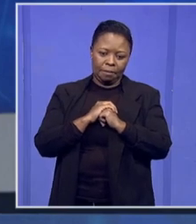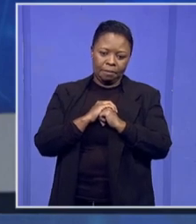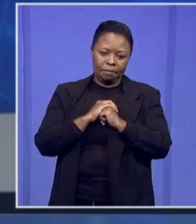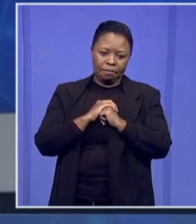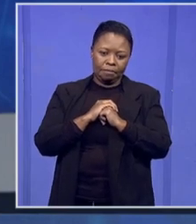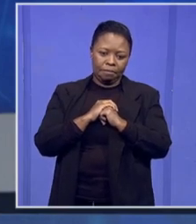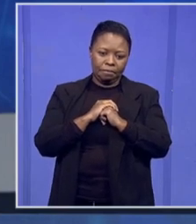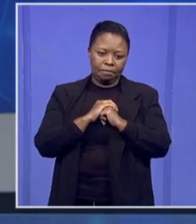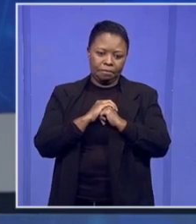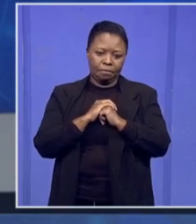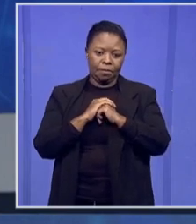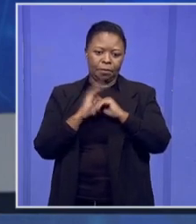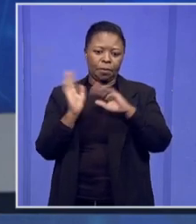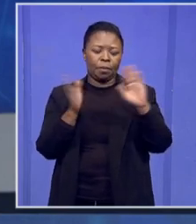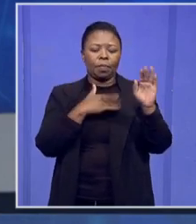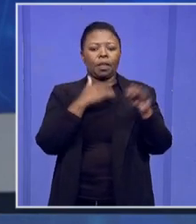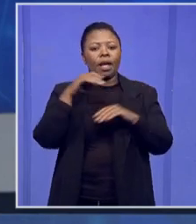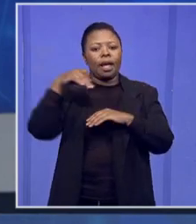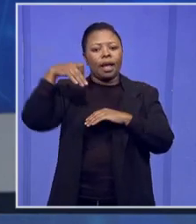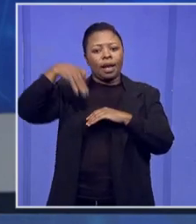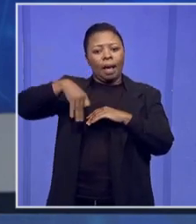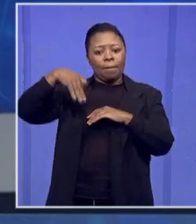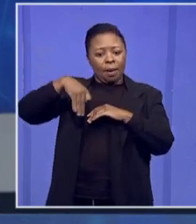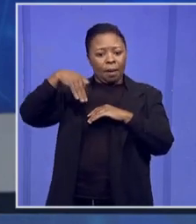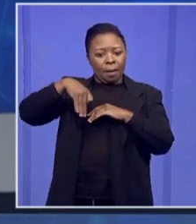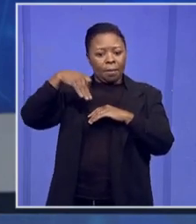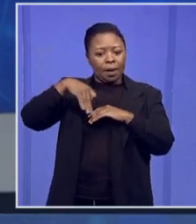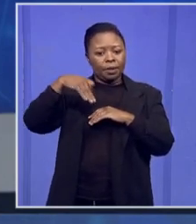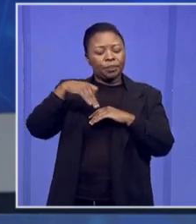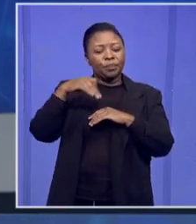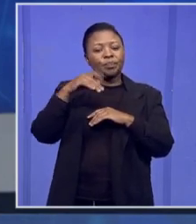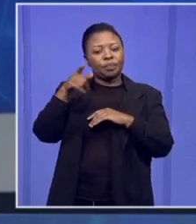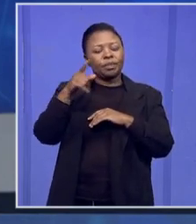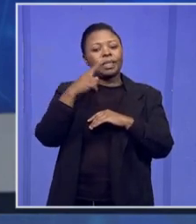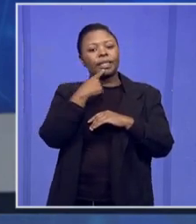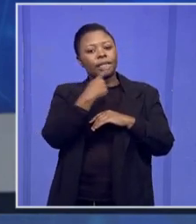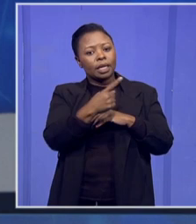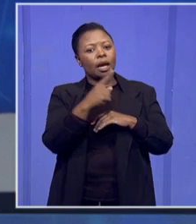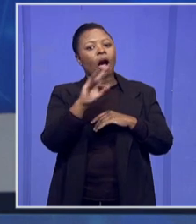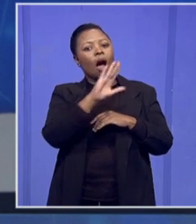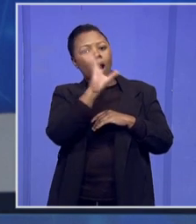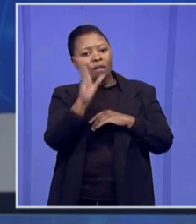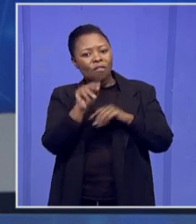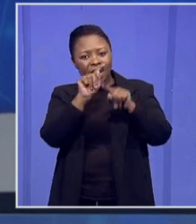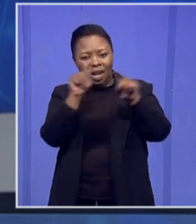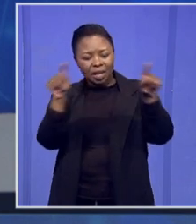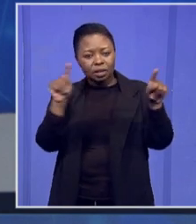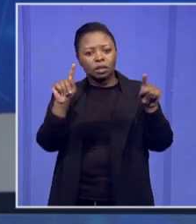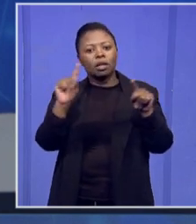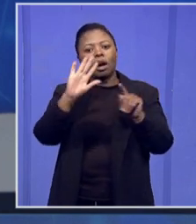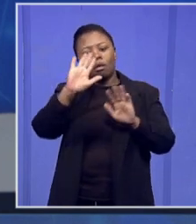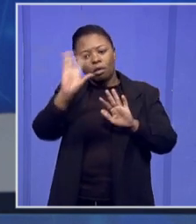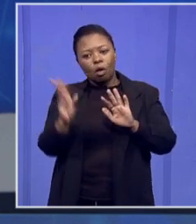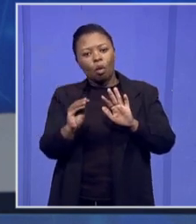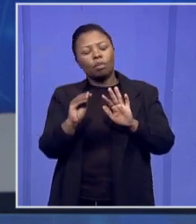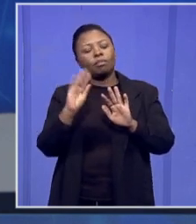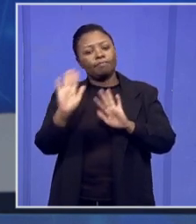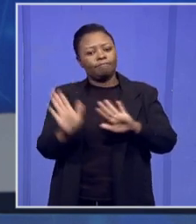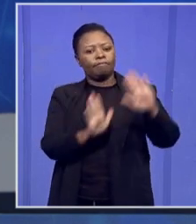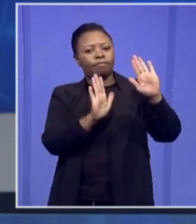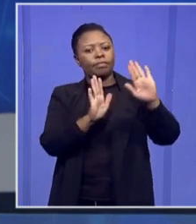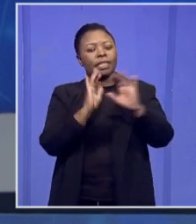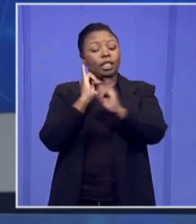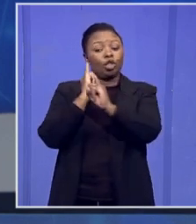Namibian Justice Minister Yvonne Dalsab has called on Africans on the continent to ensure that institutions that support